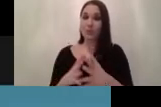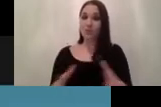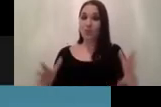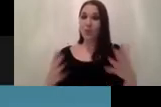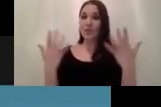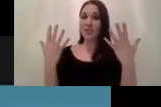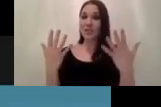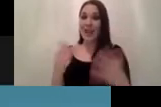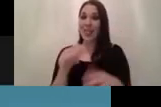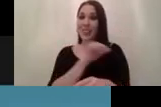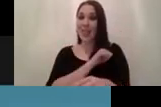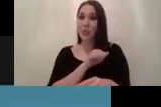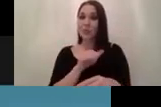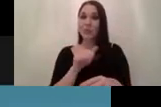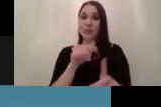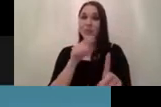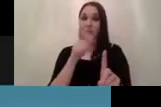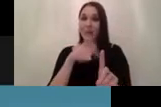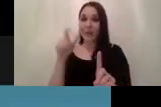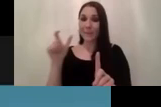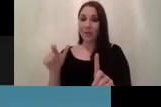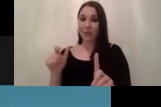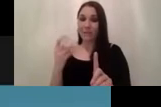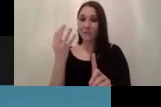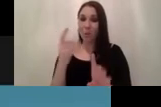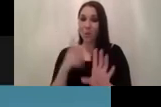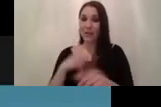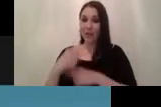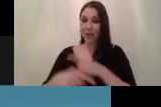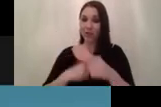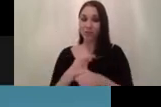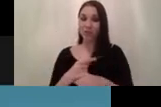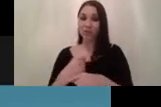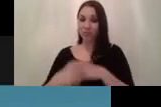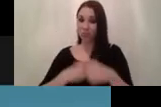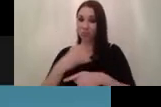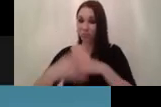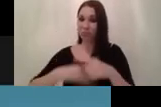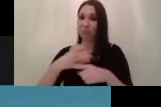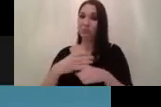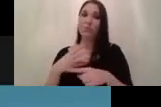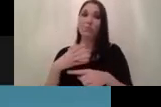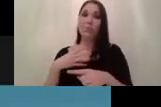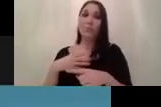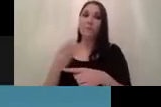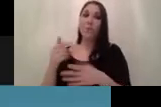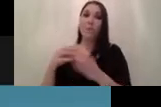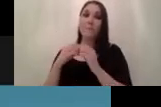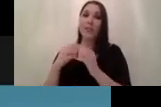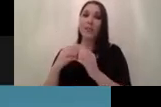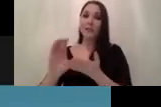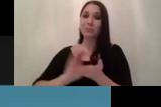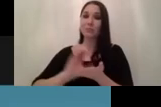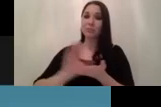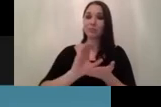next four years and we have been um assigned a few billion dollars in budget so i would